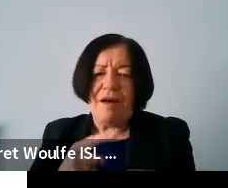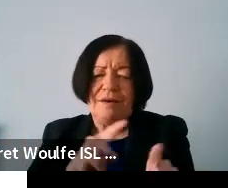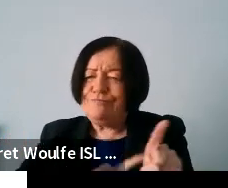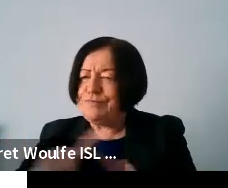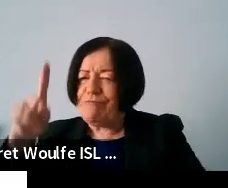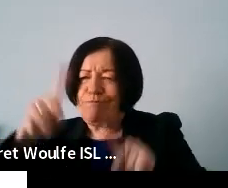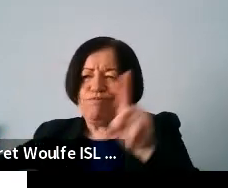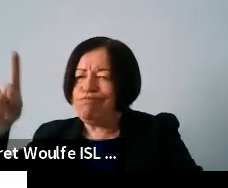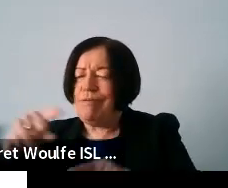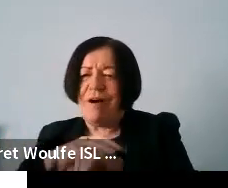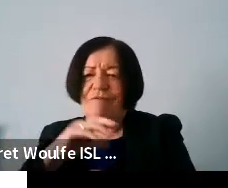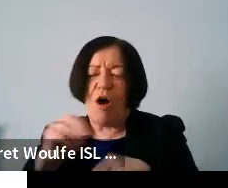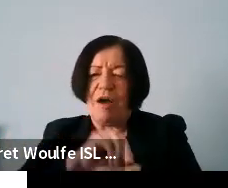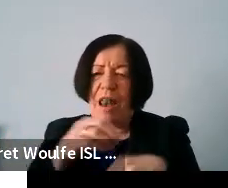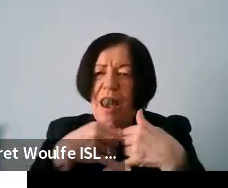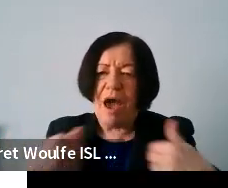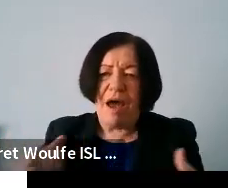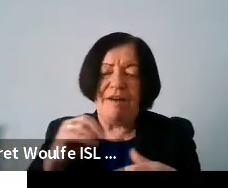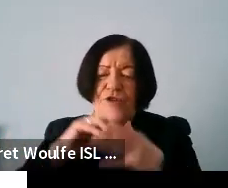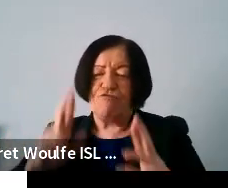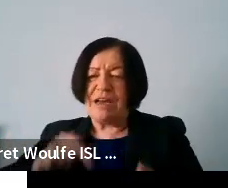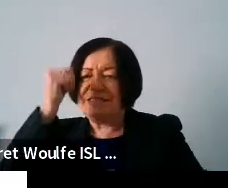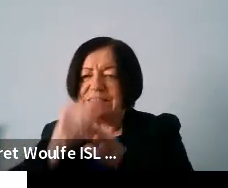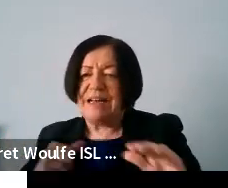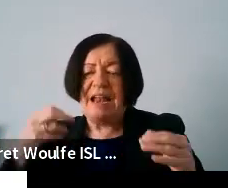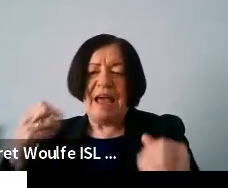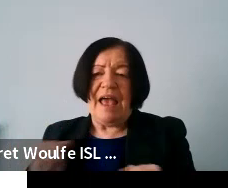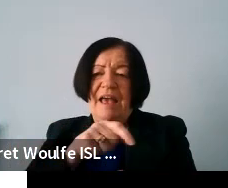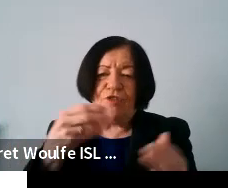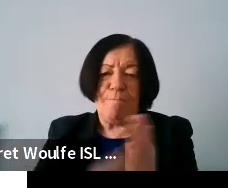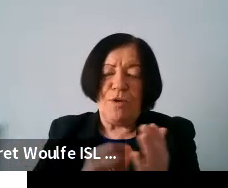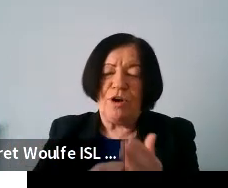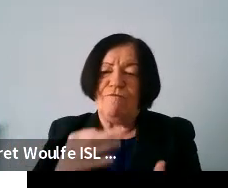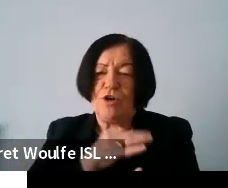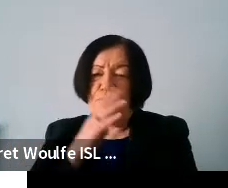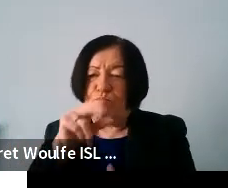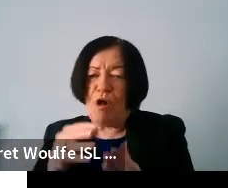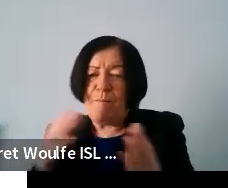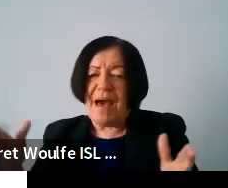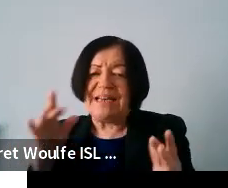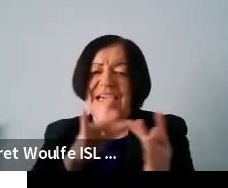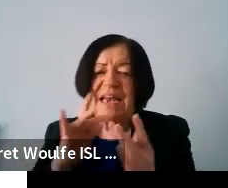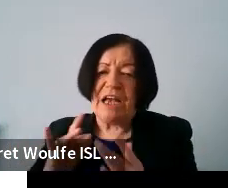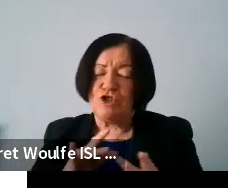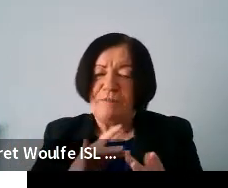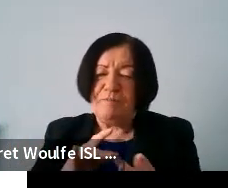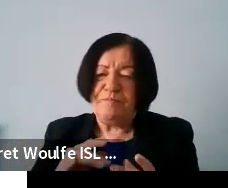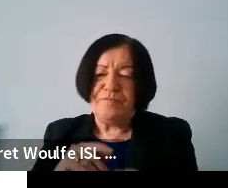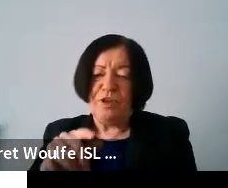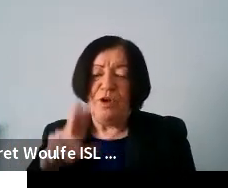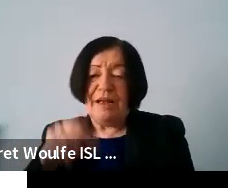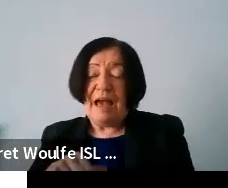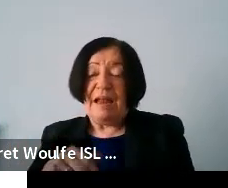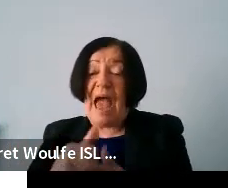aspects of getting online getting the right skills having the devices having the money for good broadband connections um you could